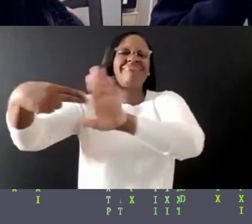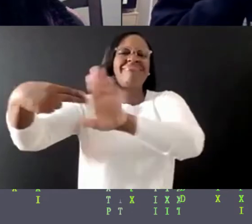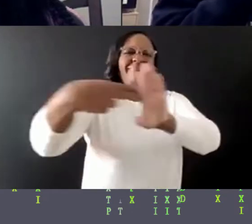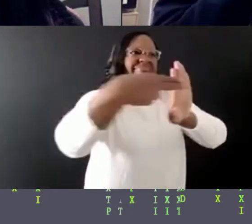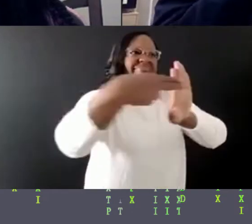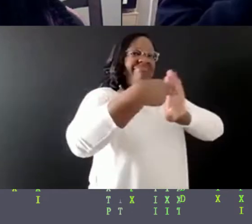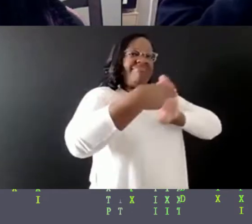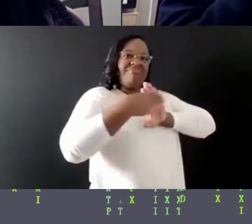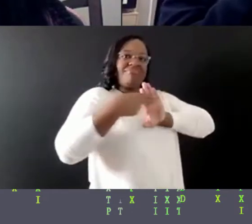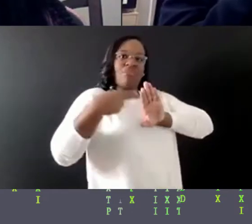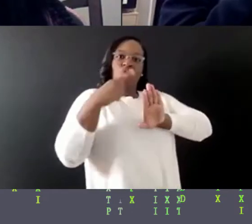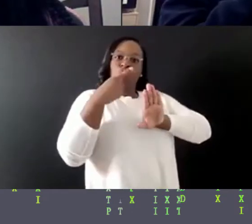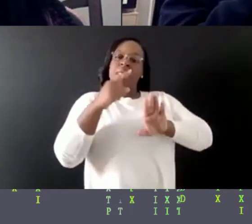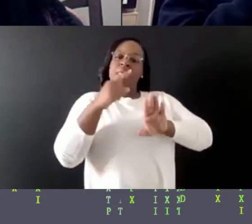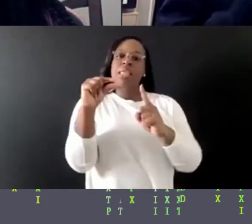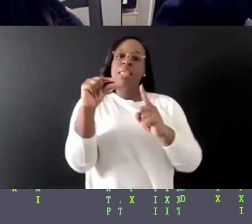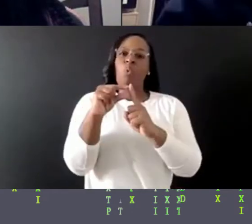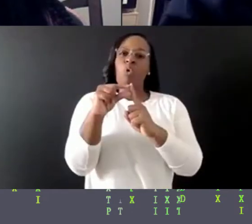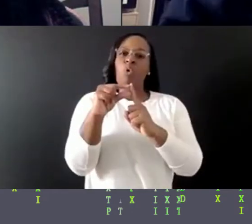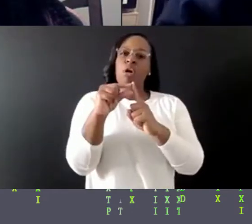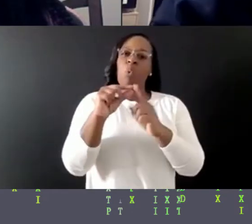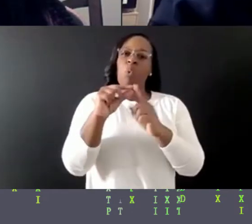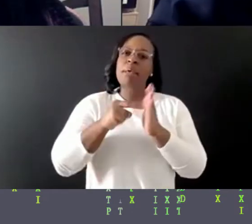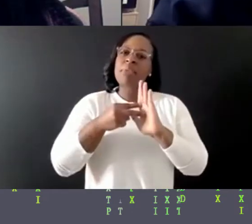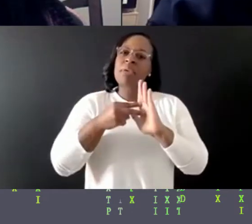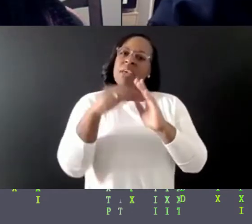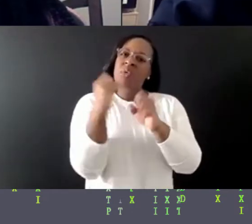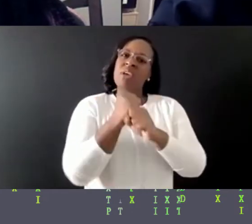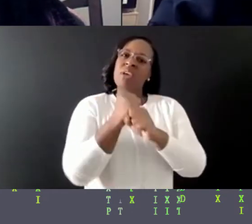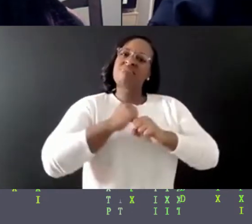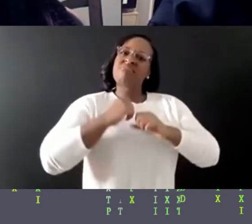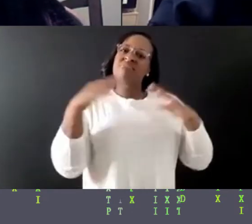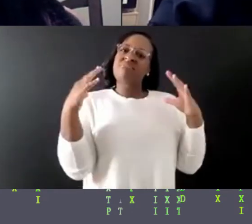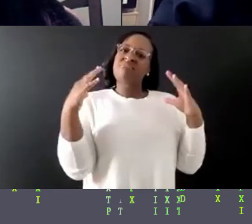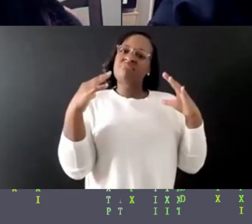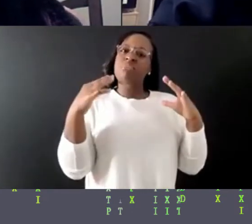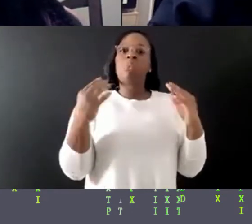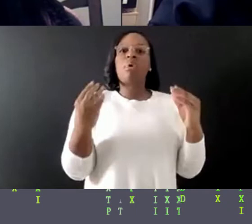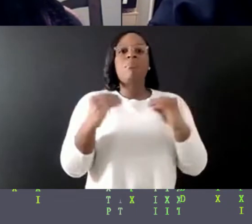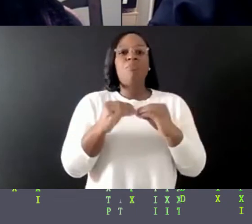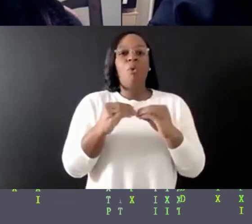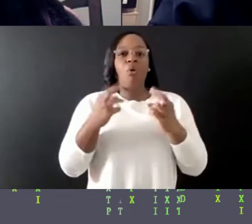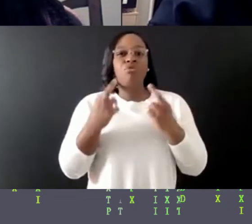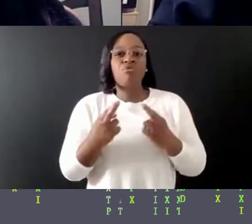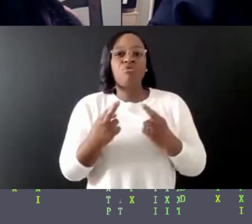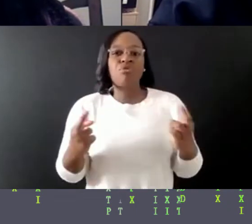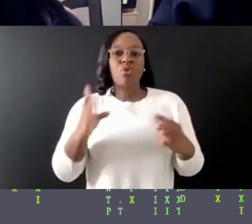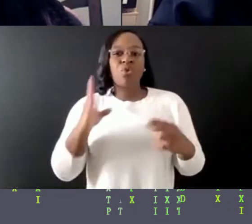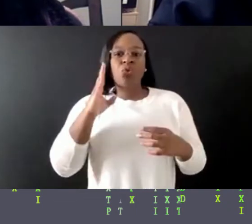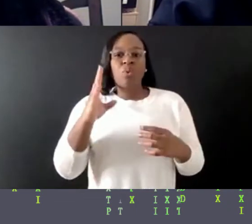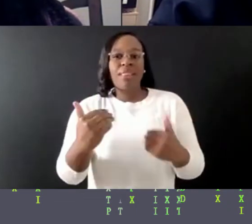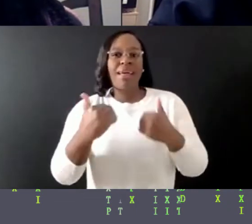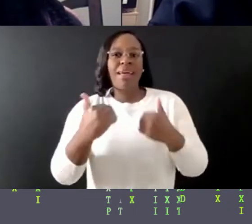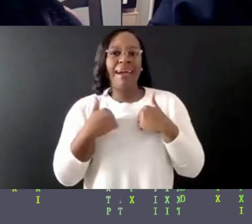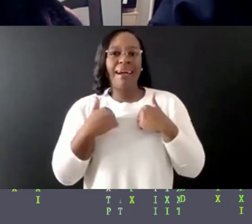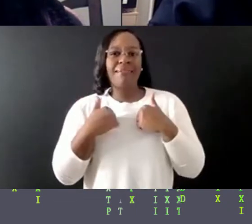that word mentorship means, it will allow us to have greater resource to people who can help develop us, even if we don't know them personally.